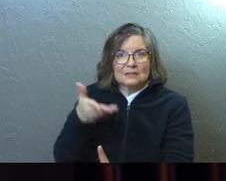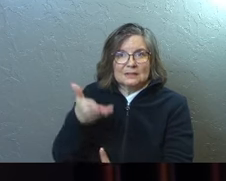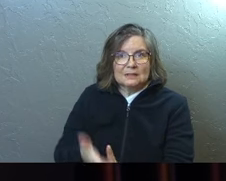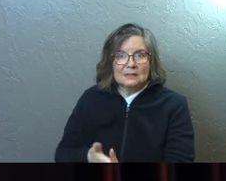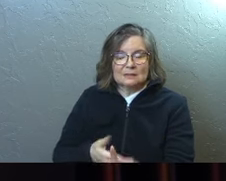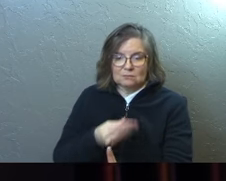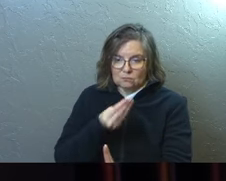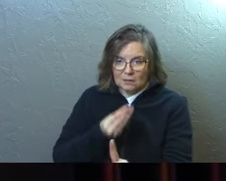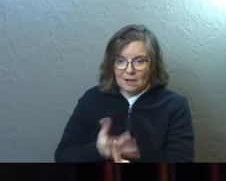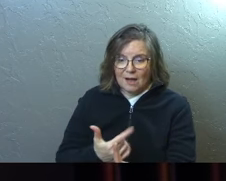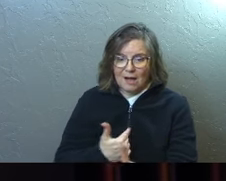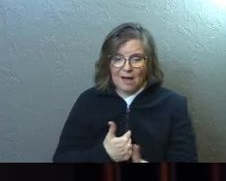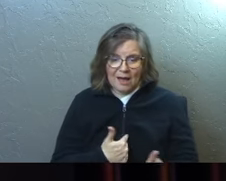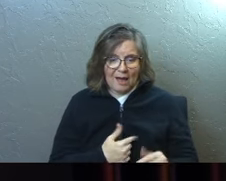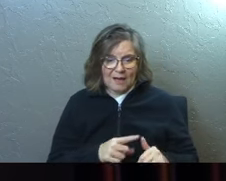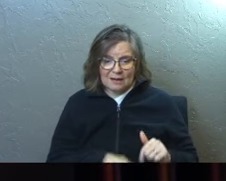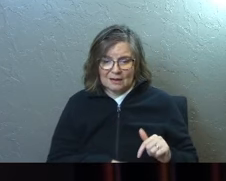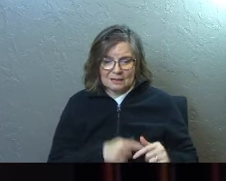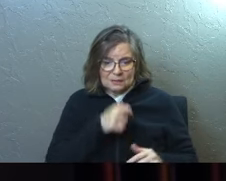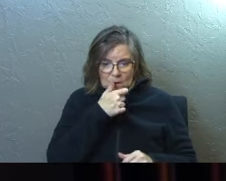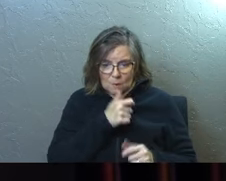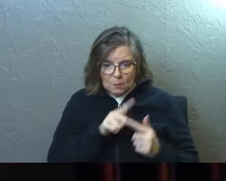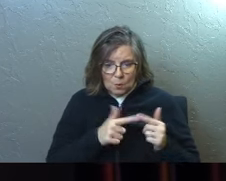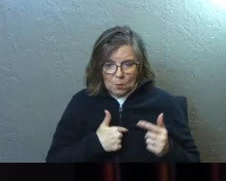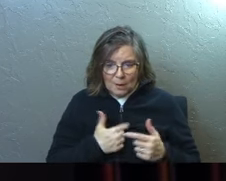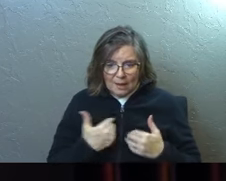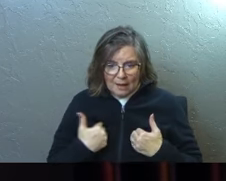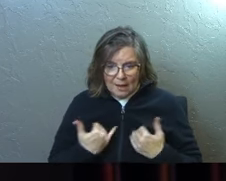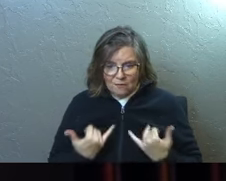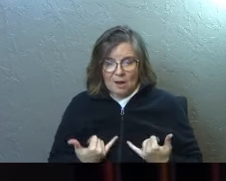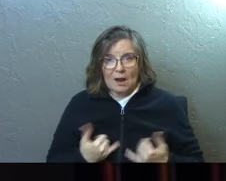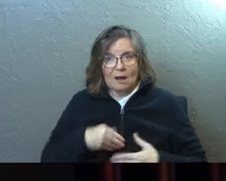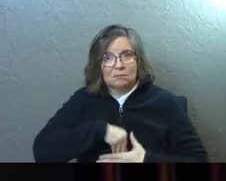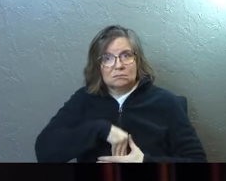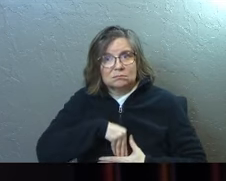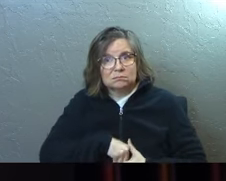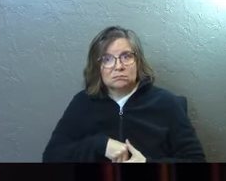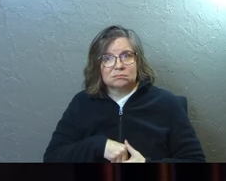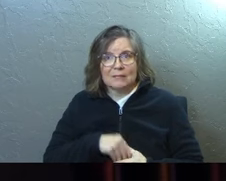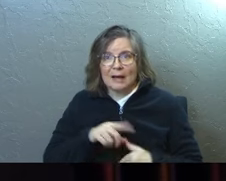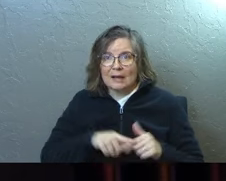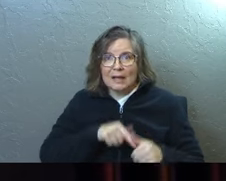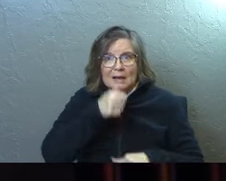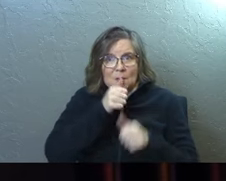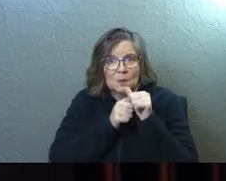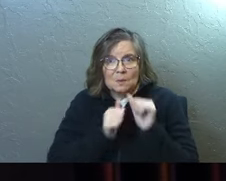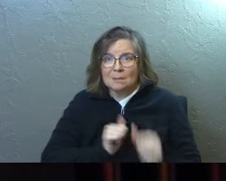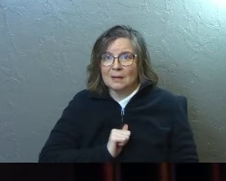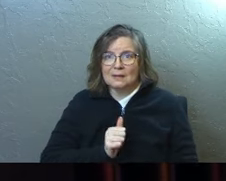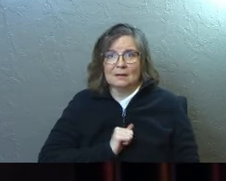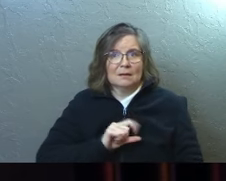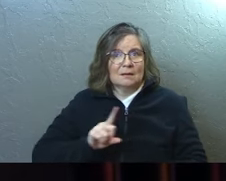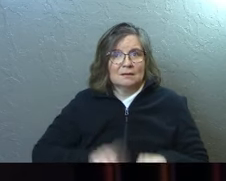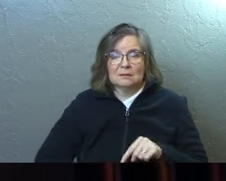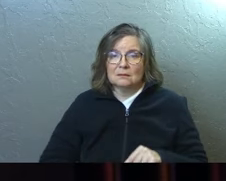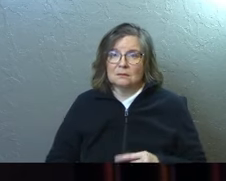It speaks a truth that I am unable to cope with what I'm carrying right now. I'm unable to handle it.